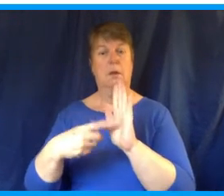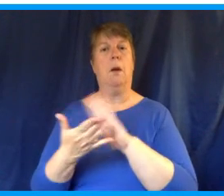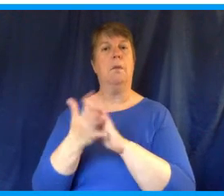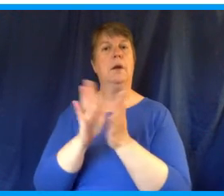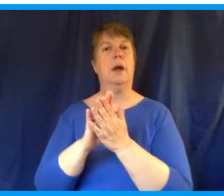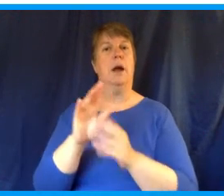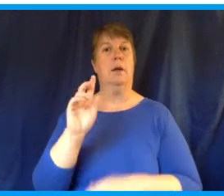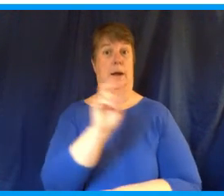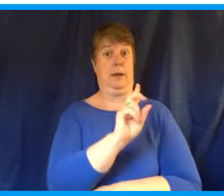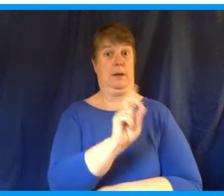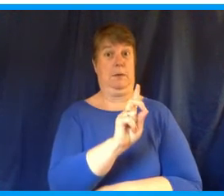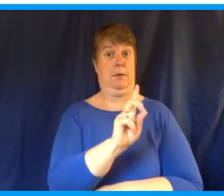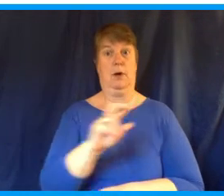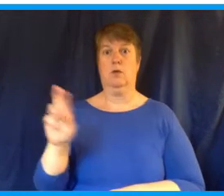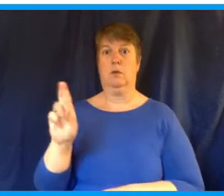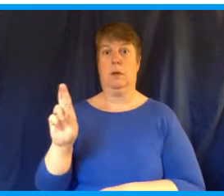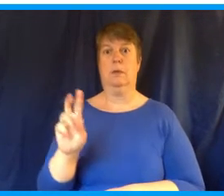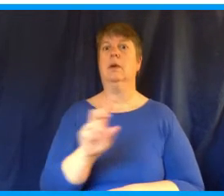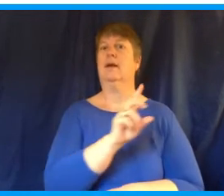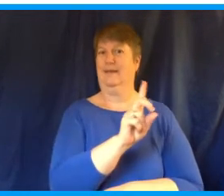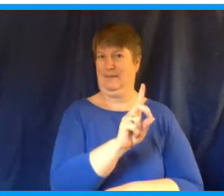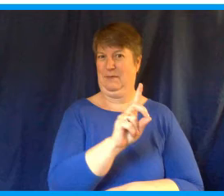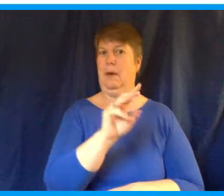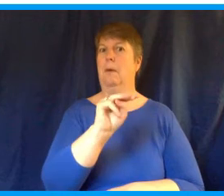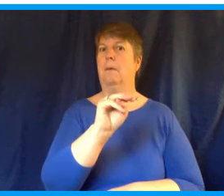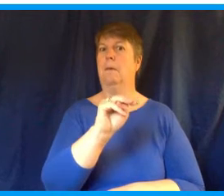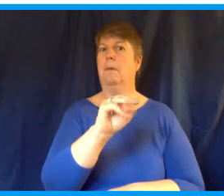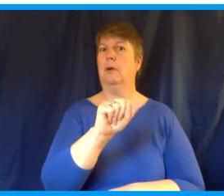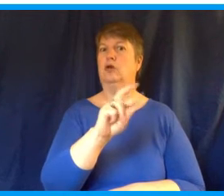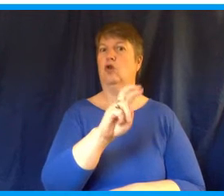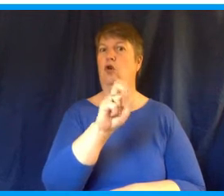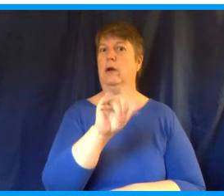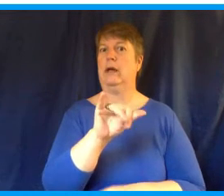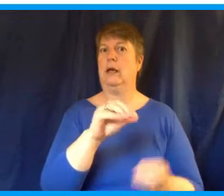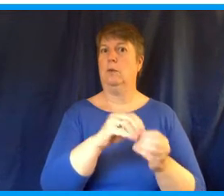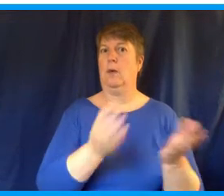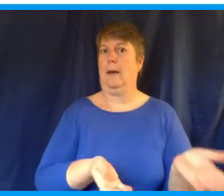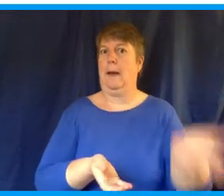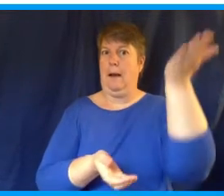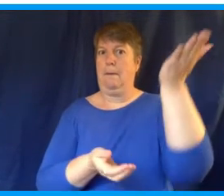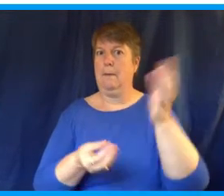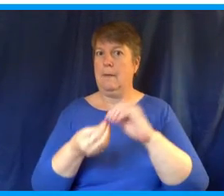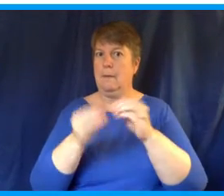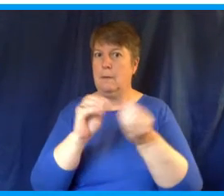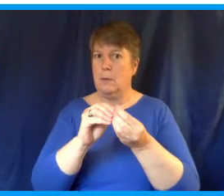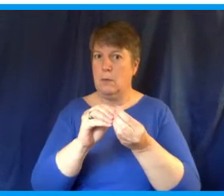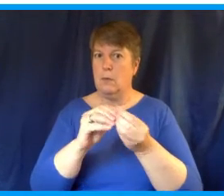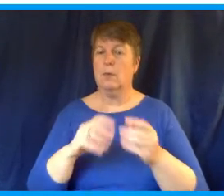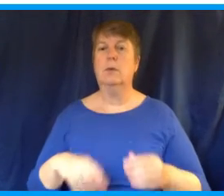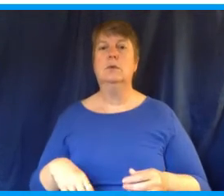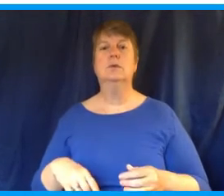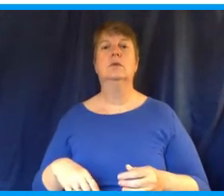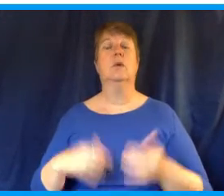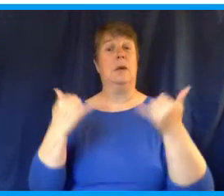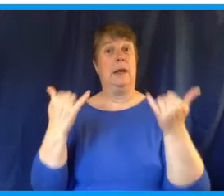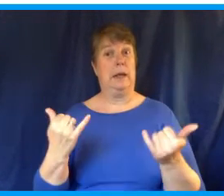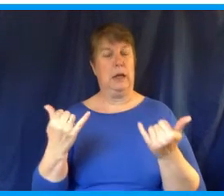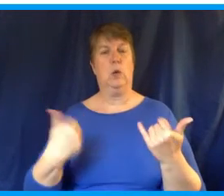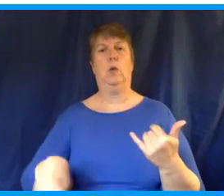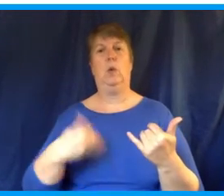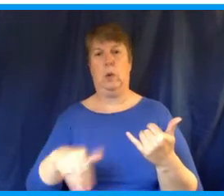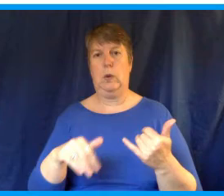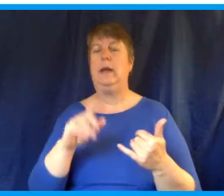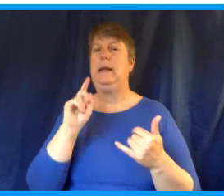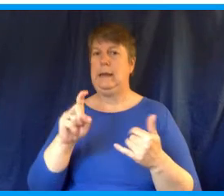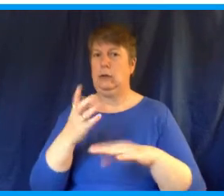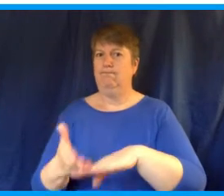And what a difference that makes for our state. Now we know how important it is to bring change to our state and to